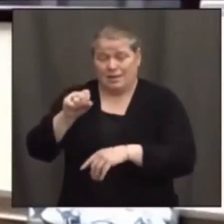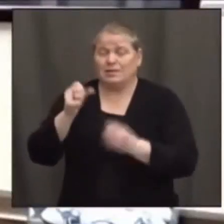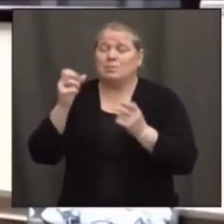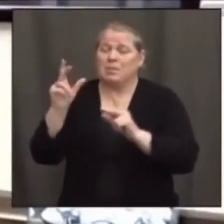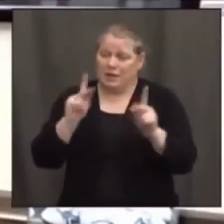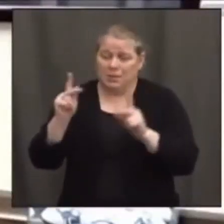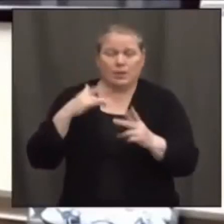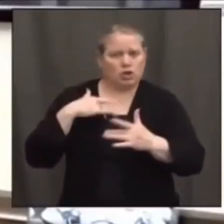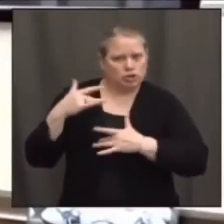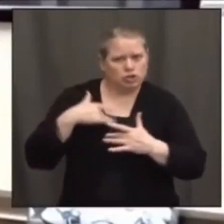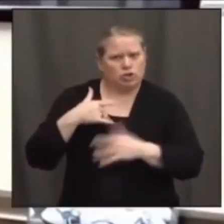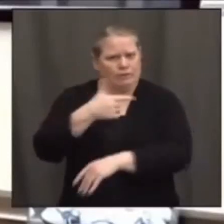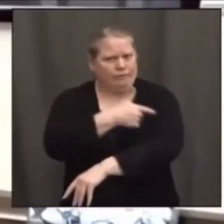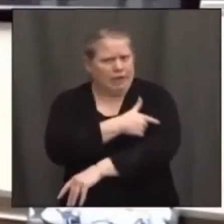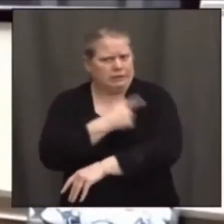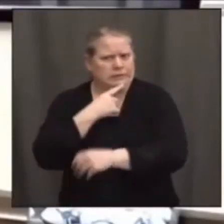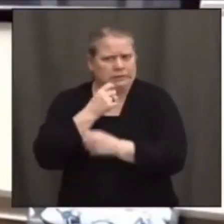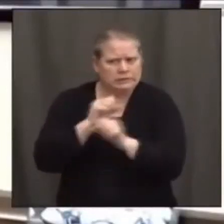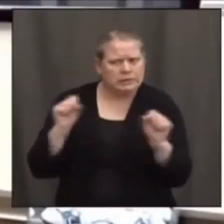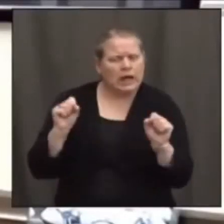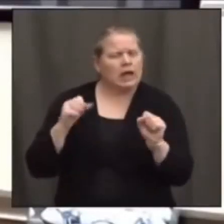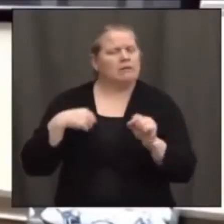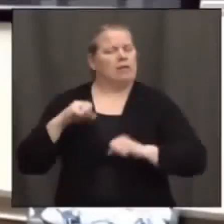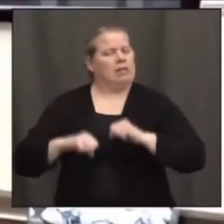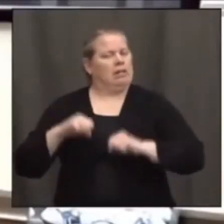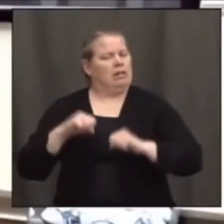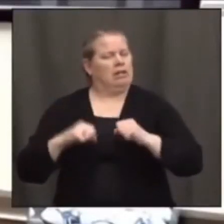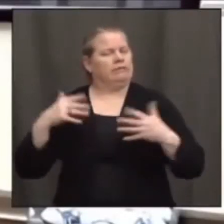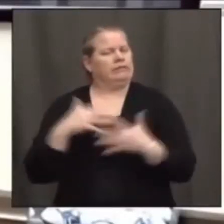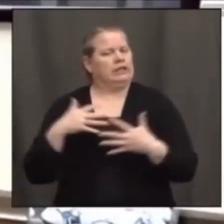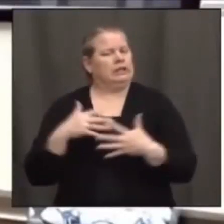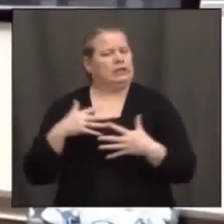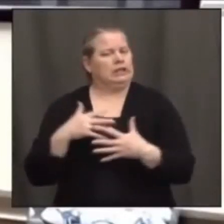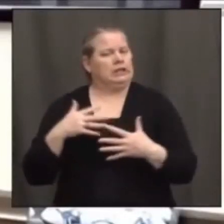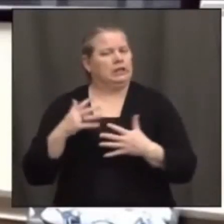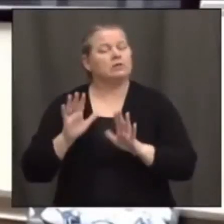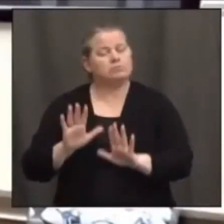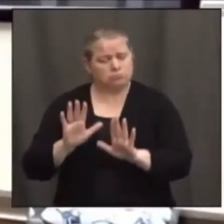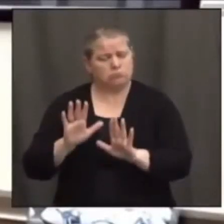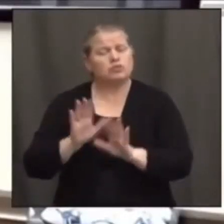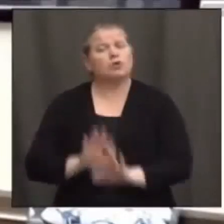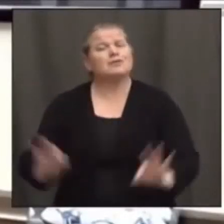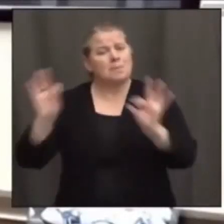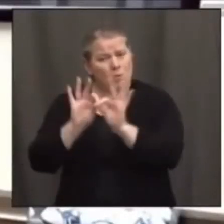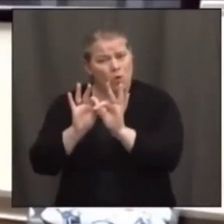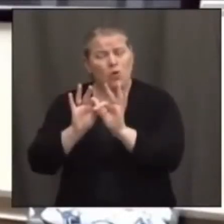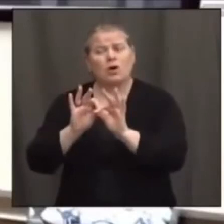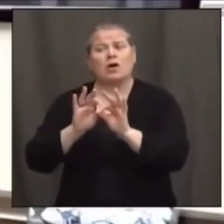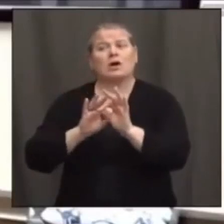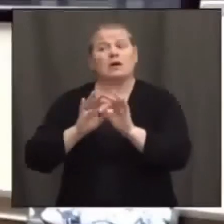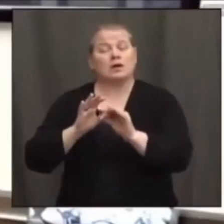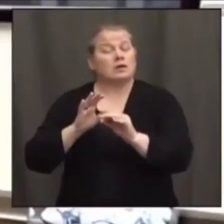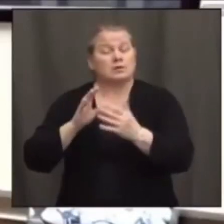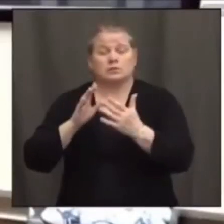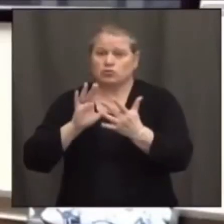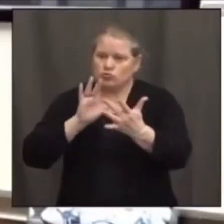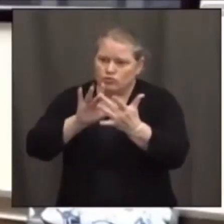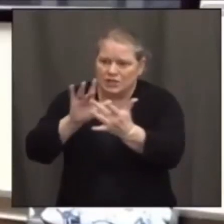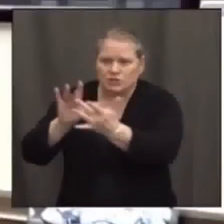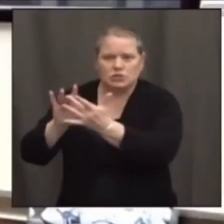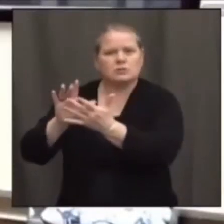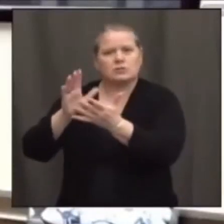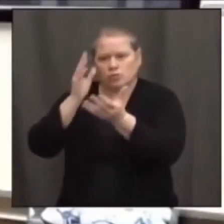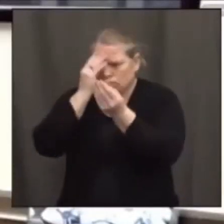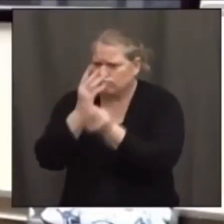is this vaccine safe? And so I think the right approach, the right tactic, is to reach out to these individuals, reinforce that it's